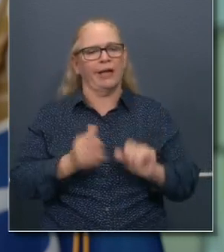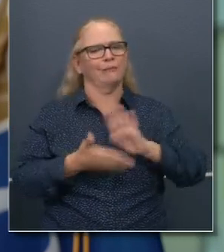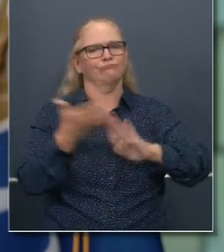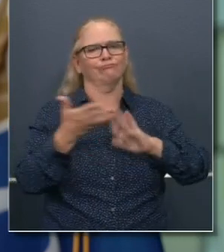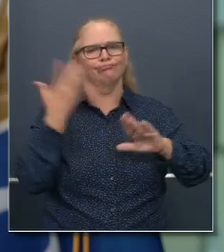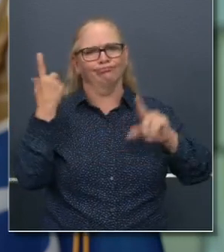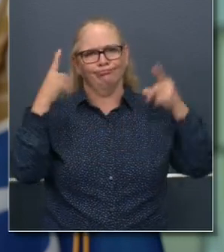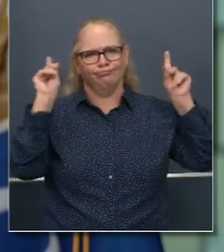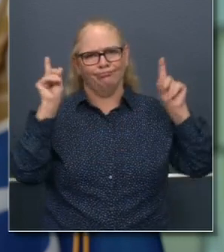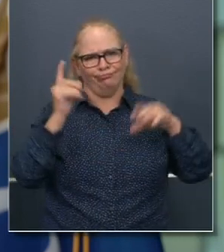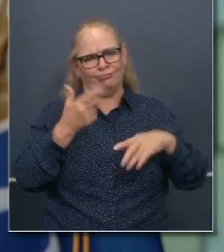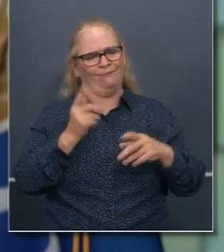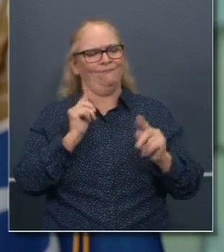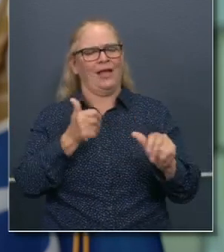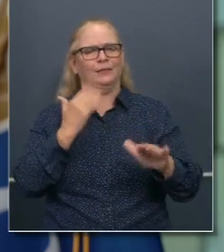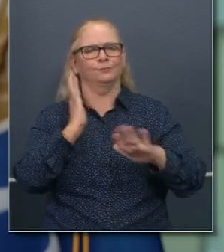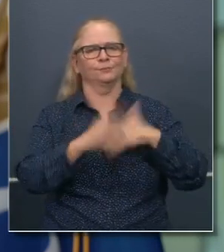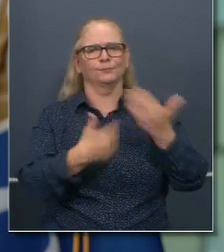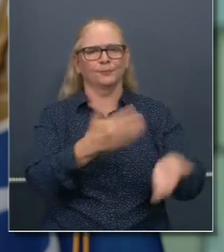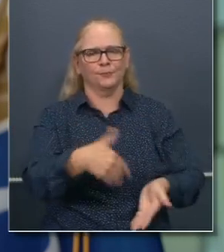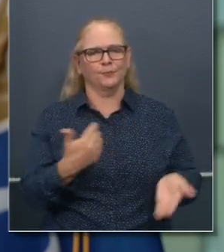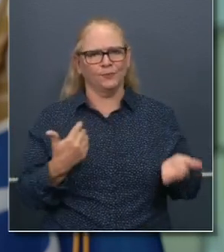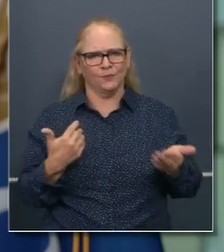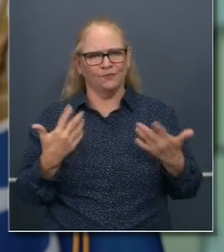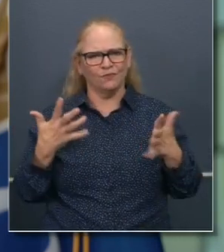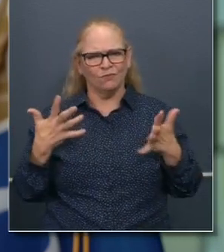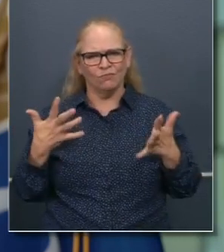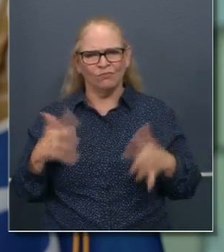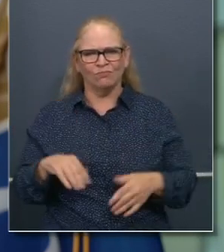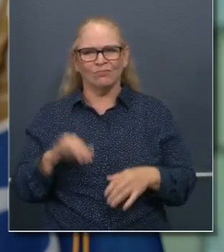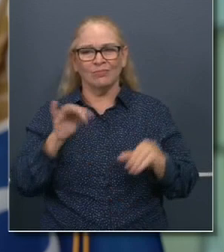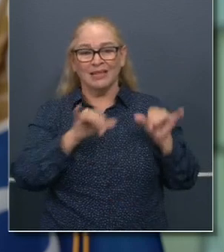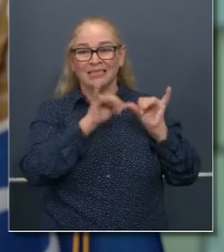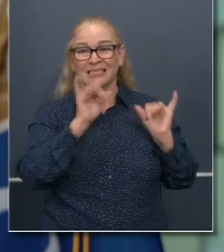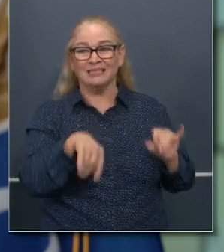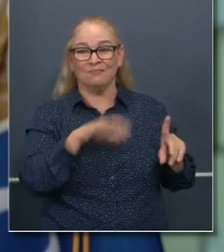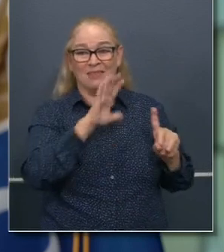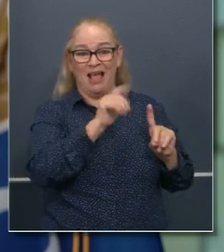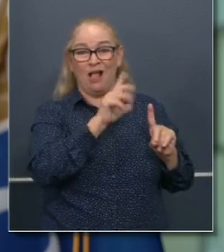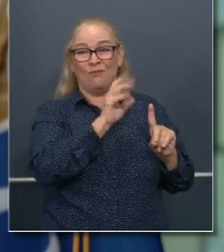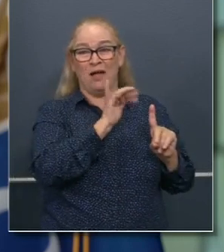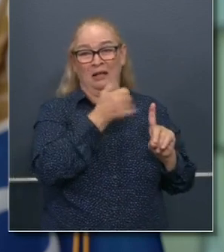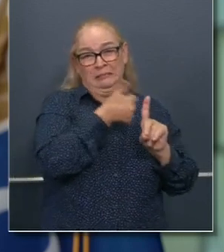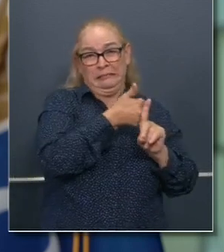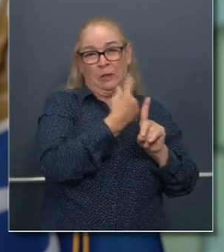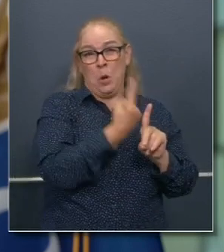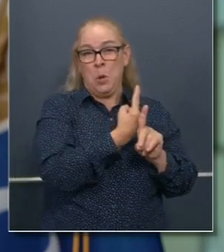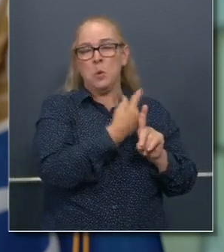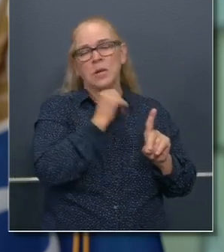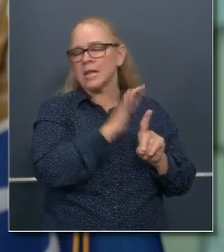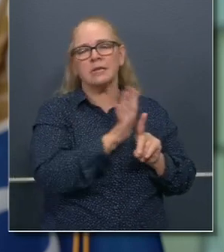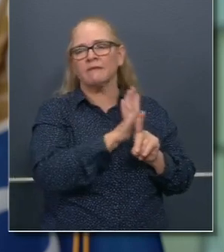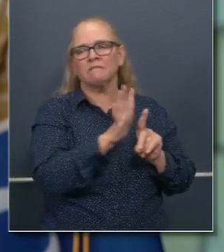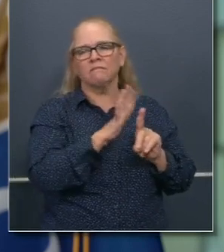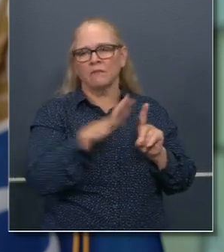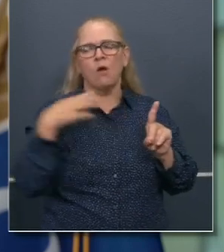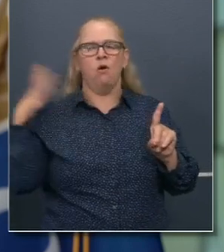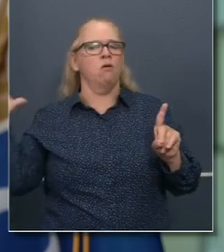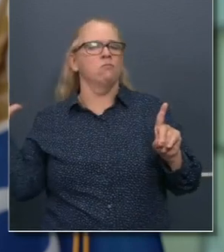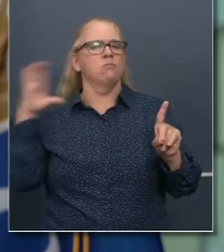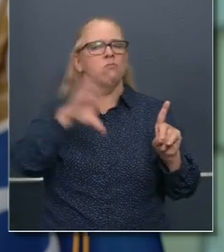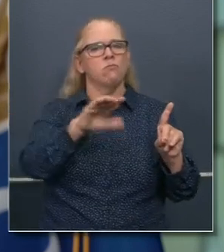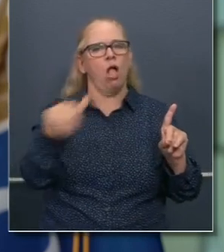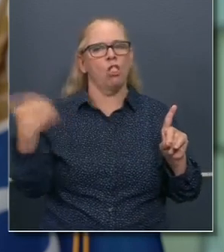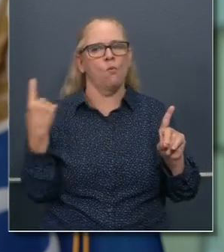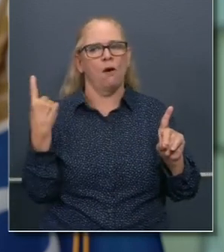clear the CalReady system just simply does not have the capacity, uh, to scale as we had hoped for. Uh, we will reform